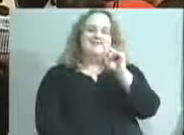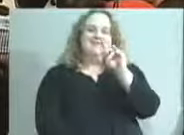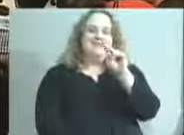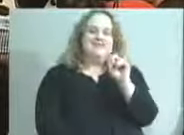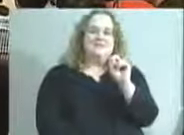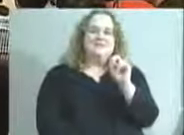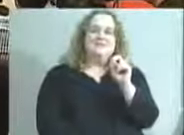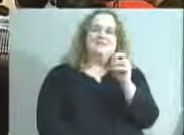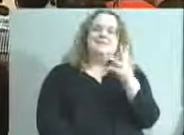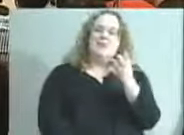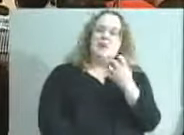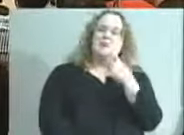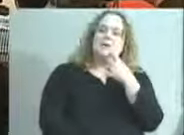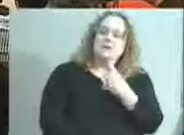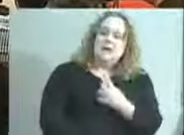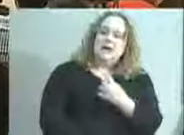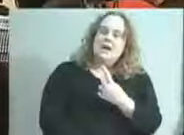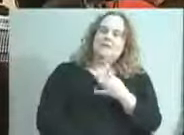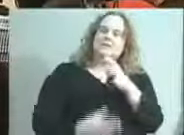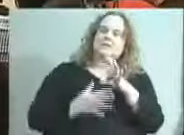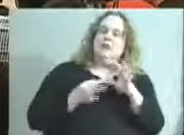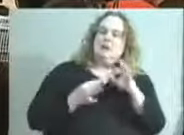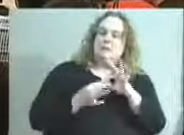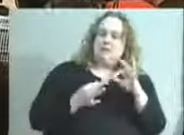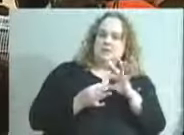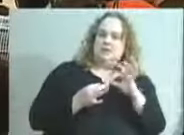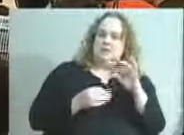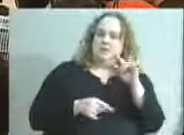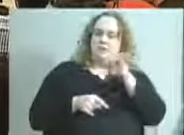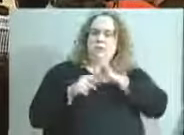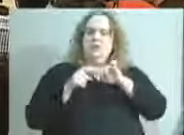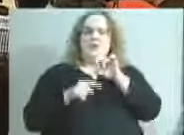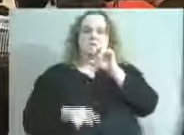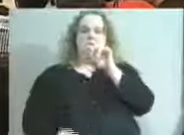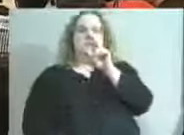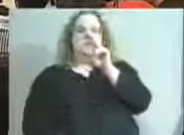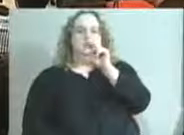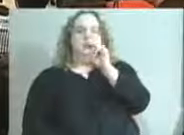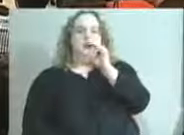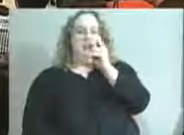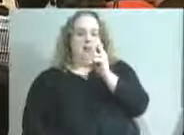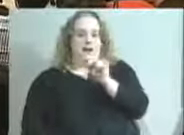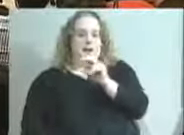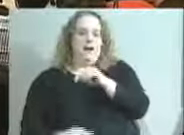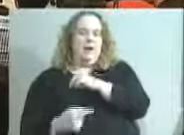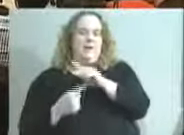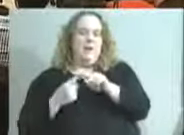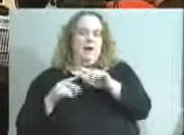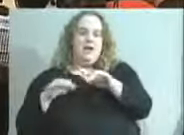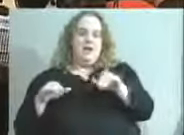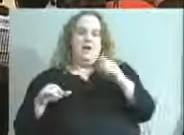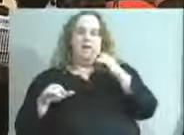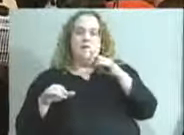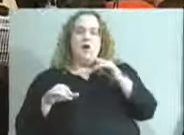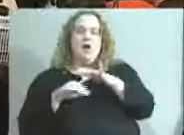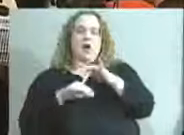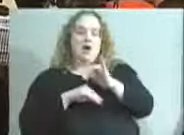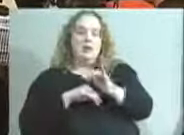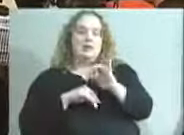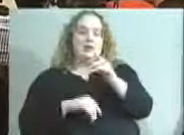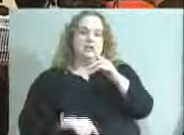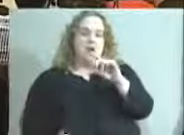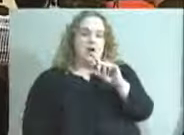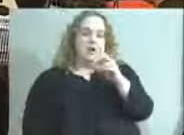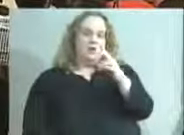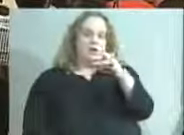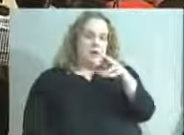I just want to quickly make a comment that goes back to Ms. Duncan's comment about the children in early childhood education that do not